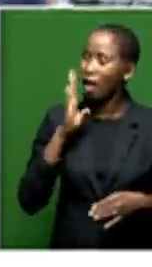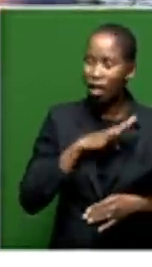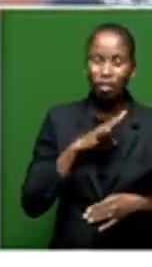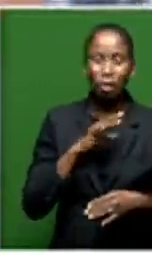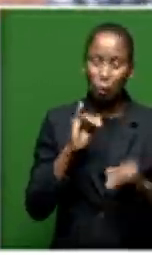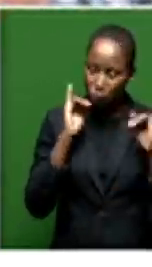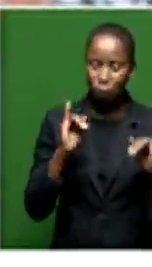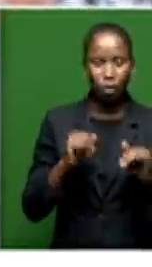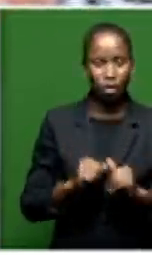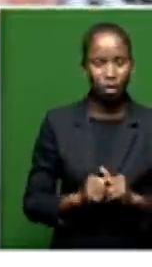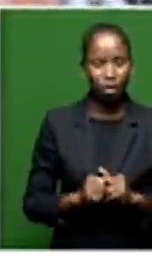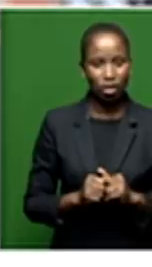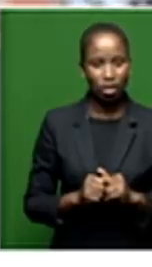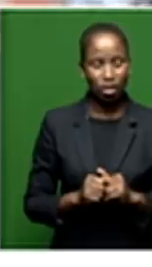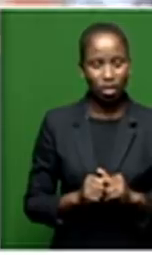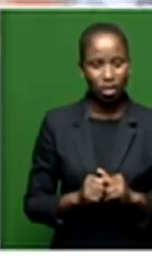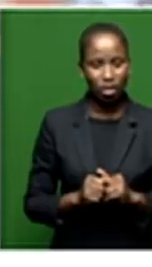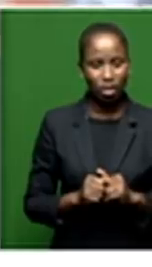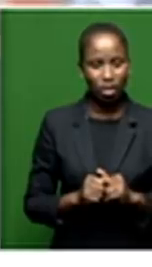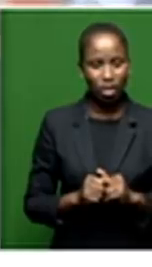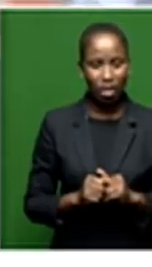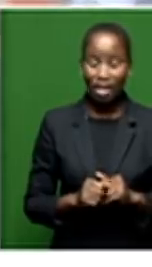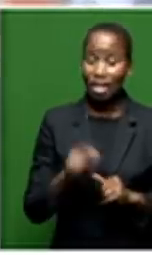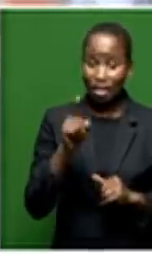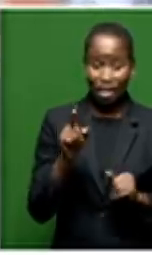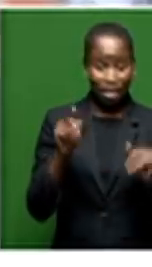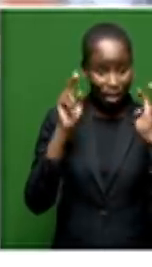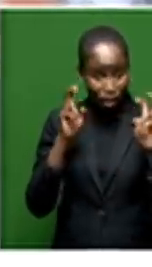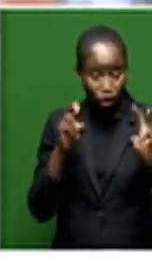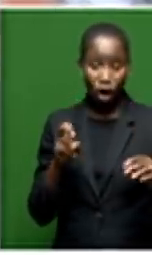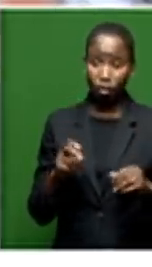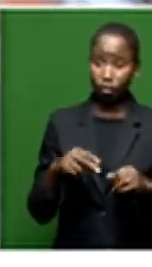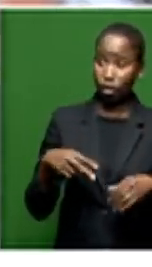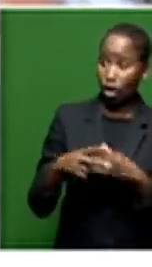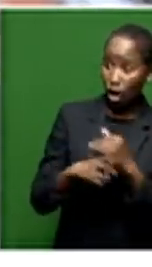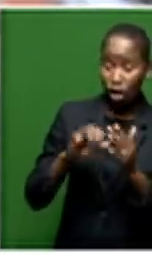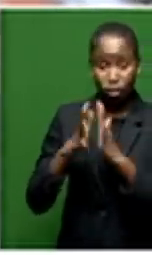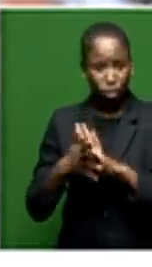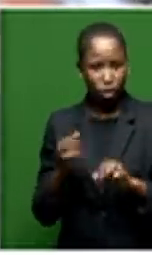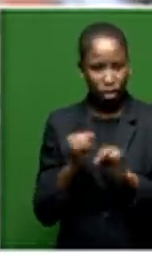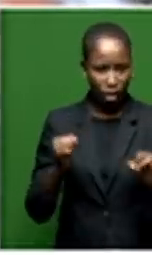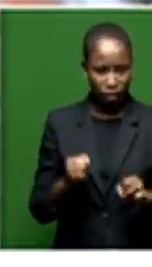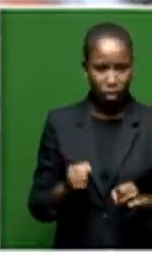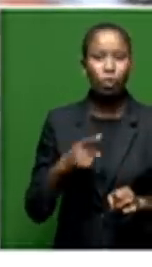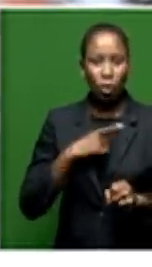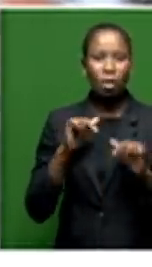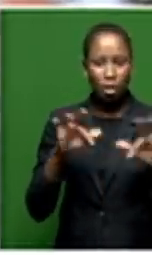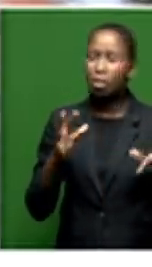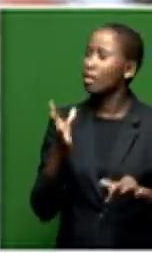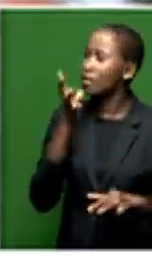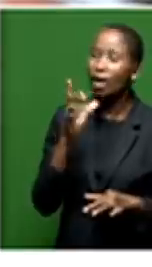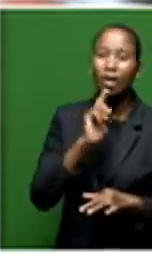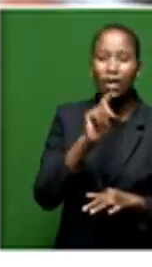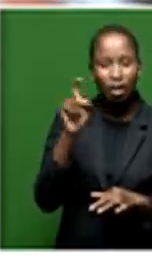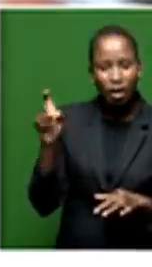insurrection. There was an upsurge of desperation and anger by millions of hungry